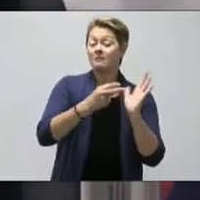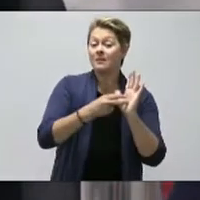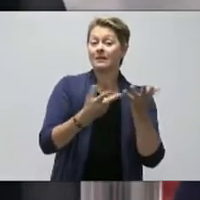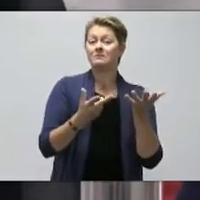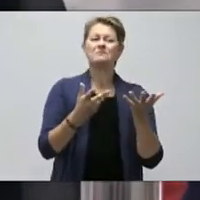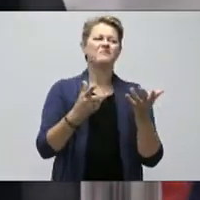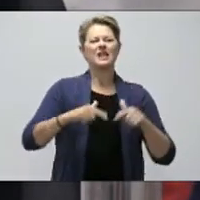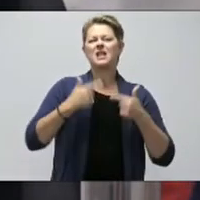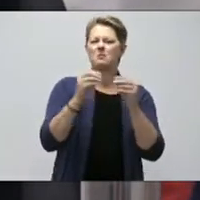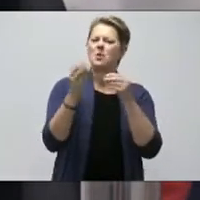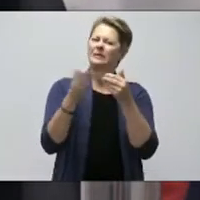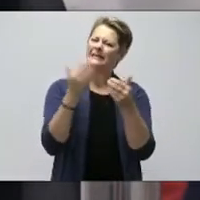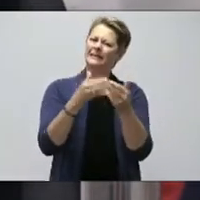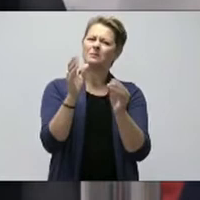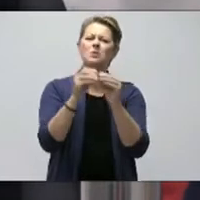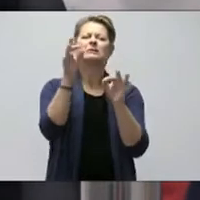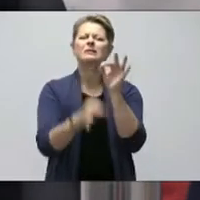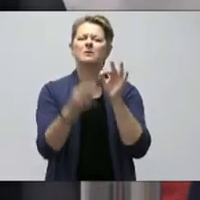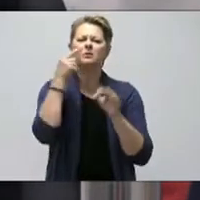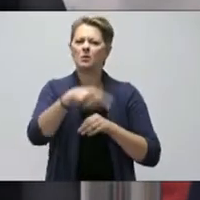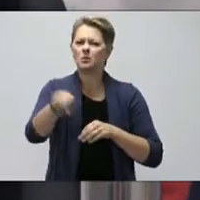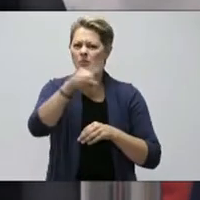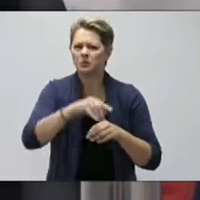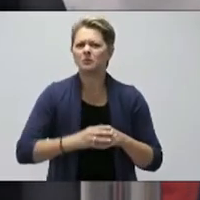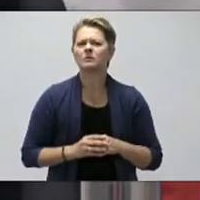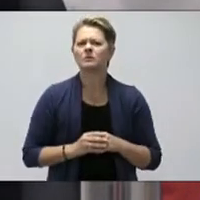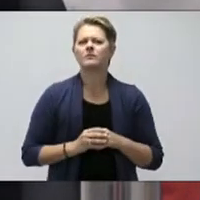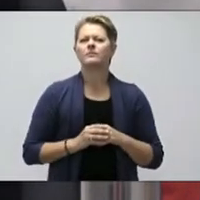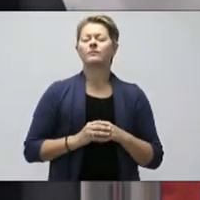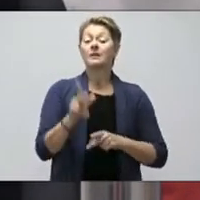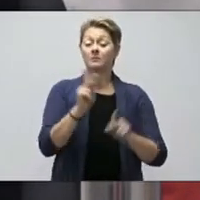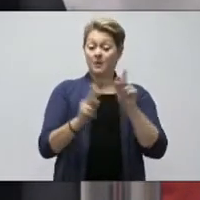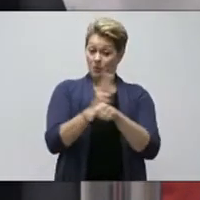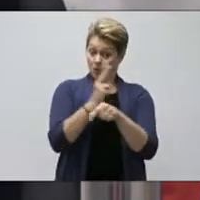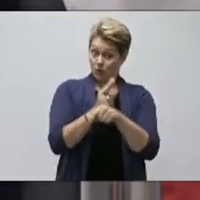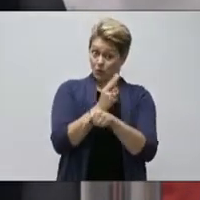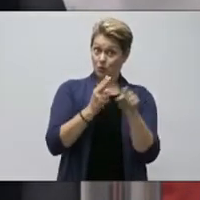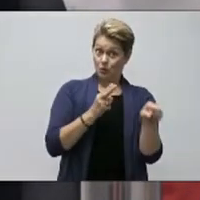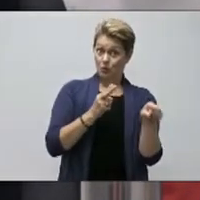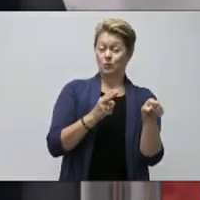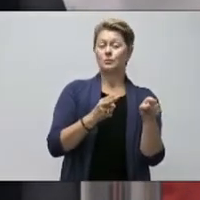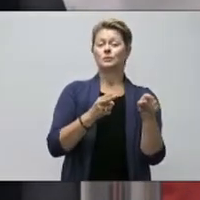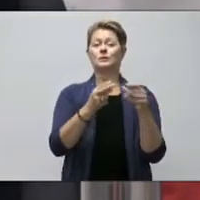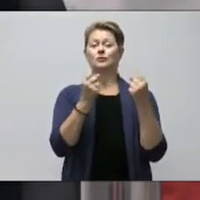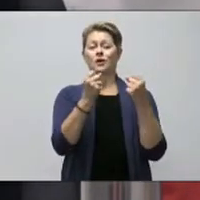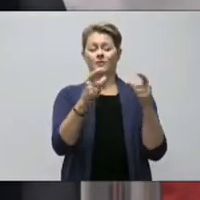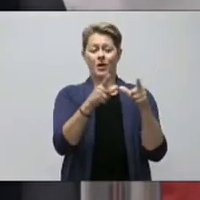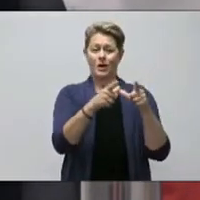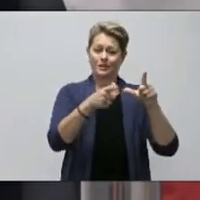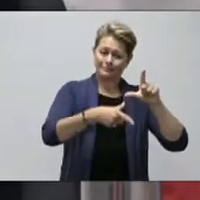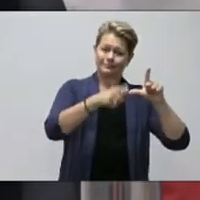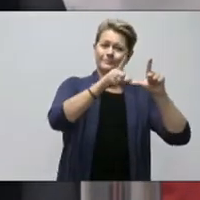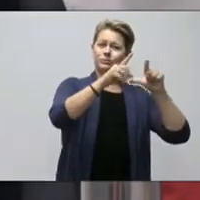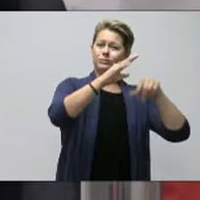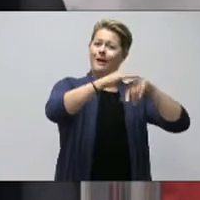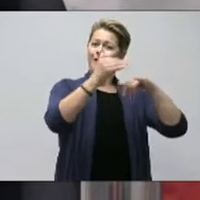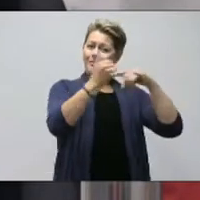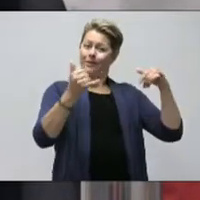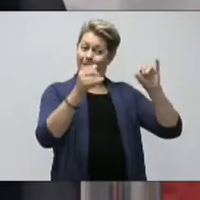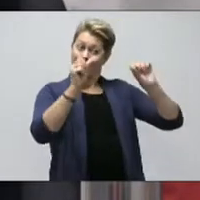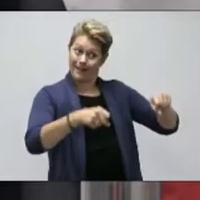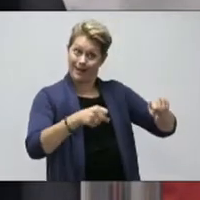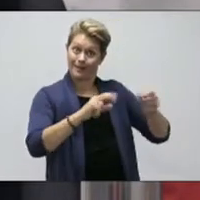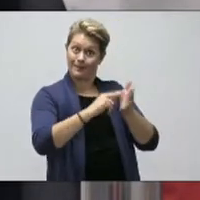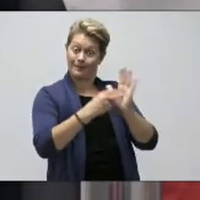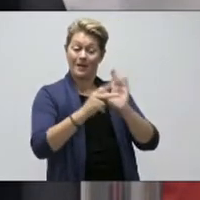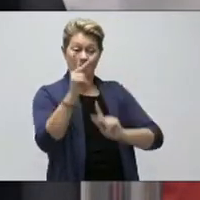simpler for you. Residents who use our online services, such as renewing your driver's license, have told us they can quickly and